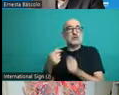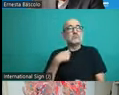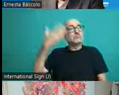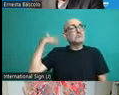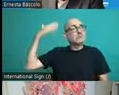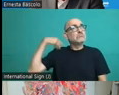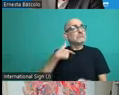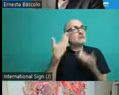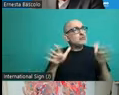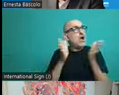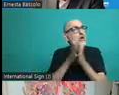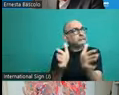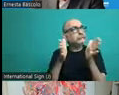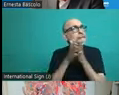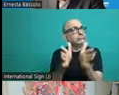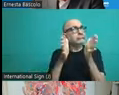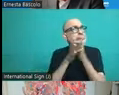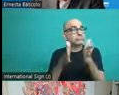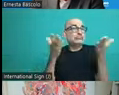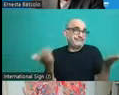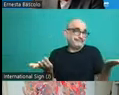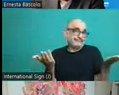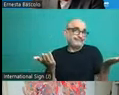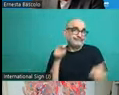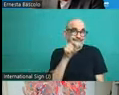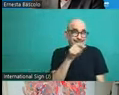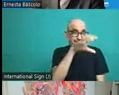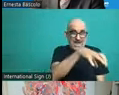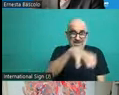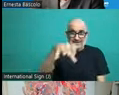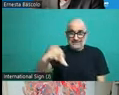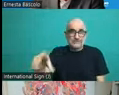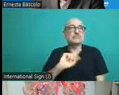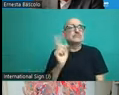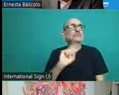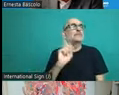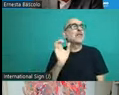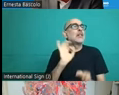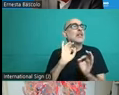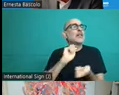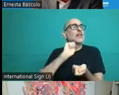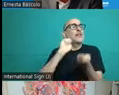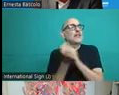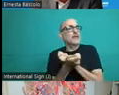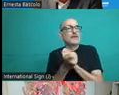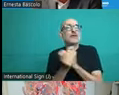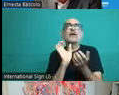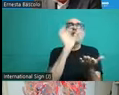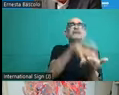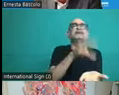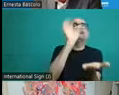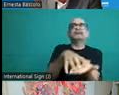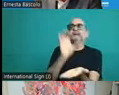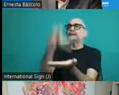agencies were not created